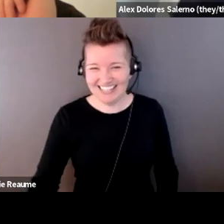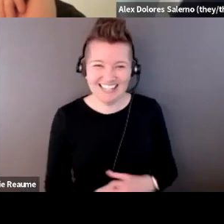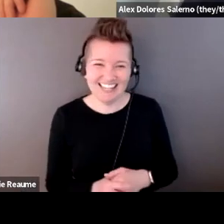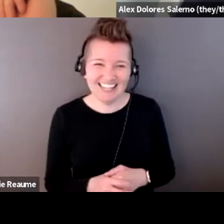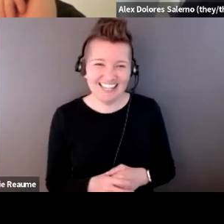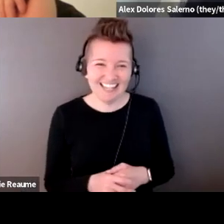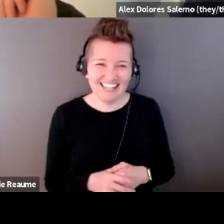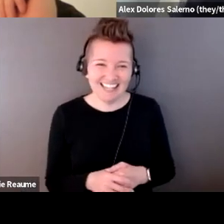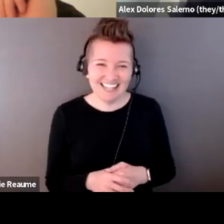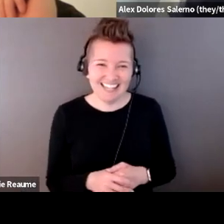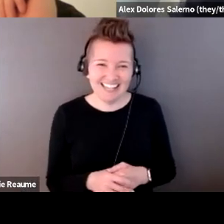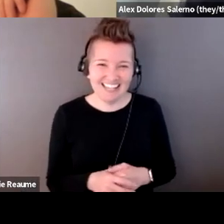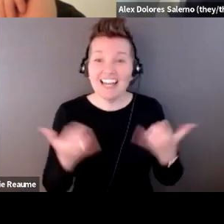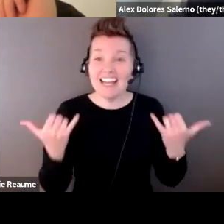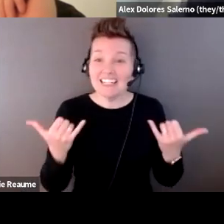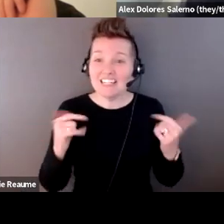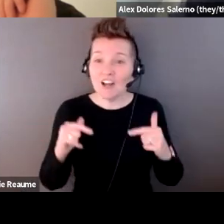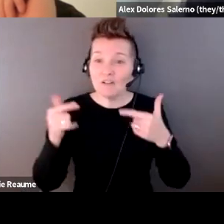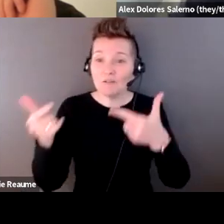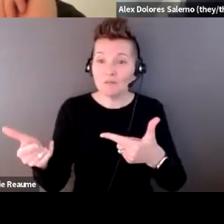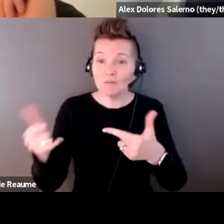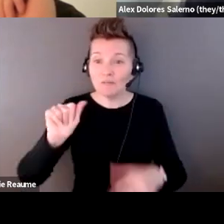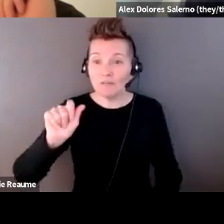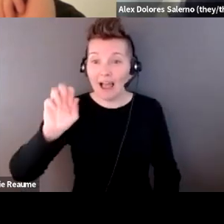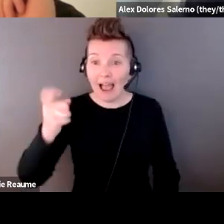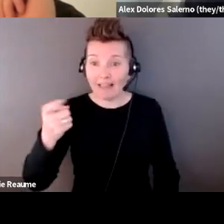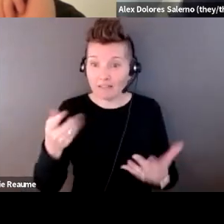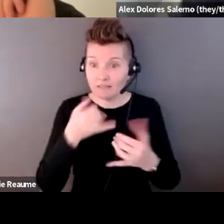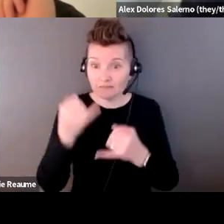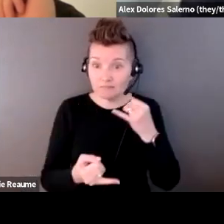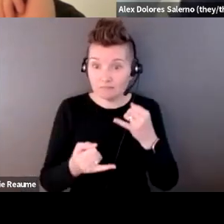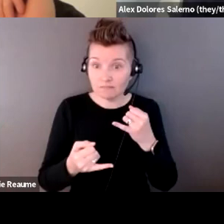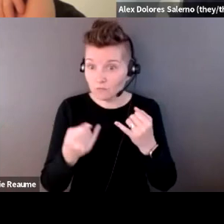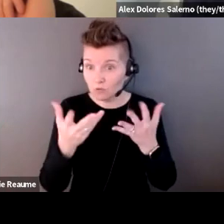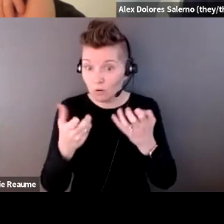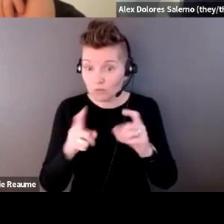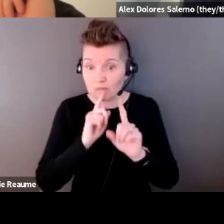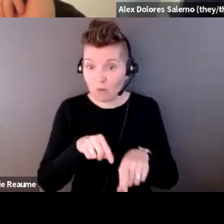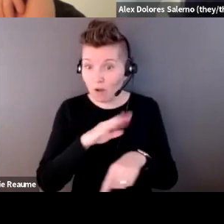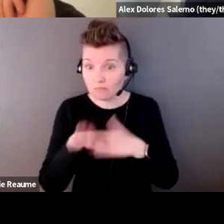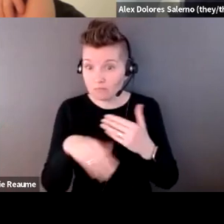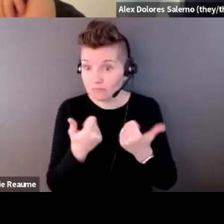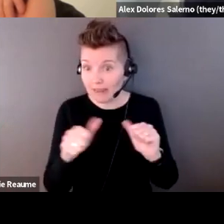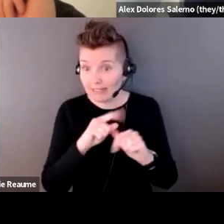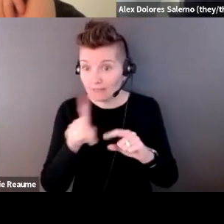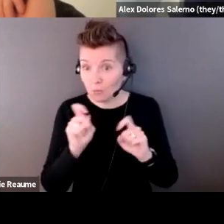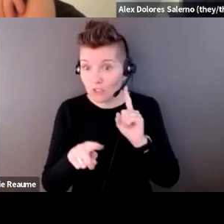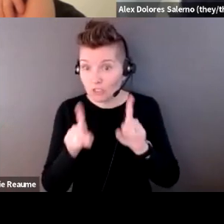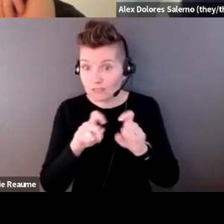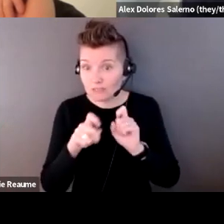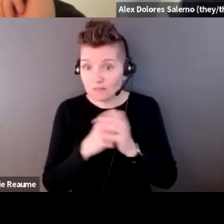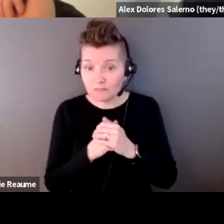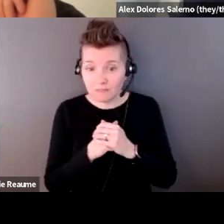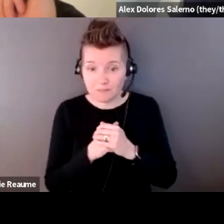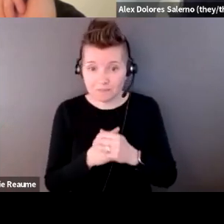Um, I'd like to pass it just over to Alex. If you'd like to respond to any of the questions or all the questions in some way. Um,